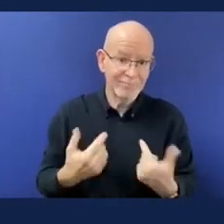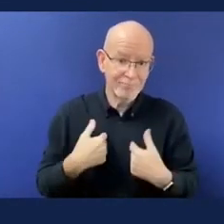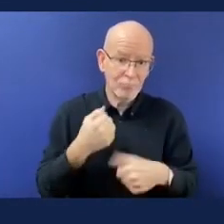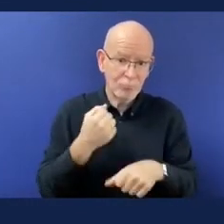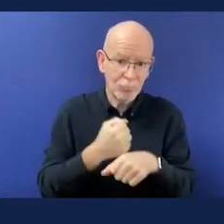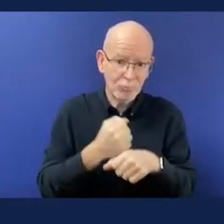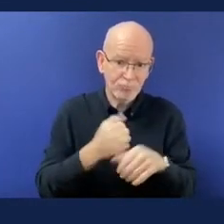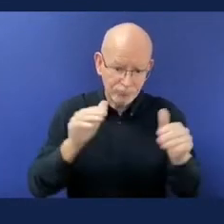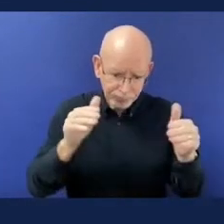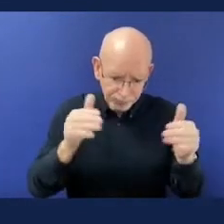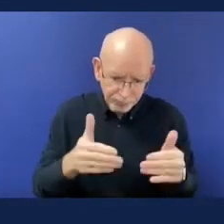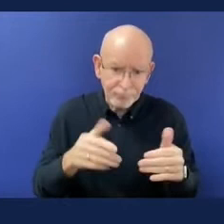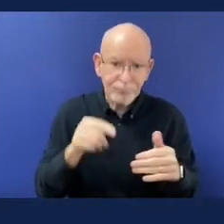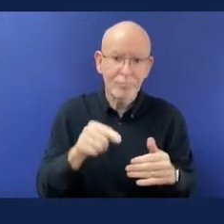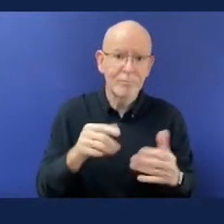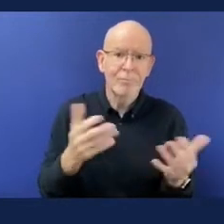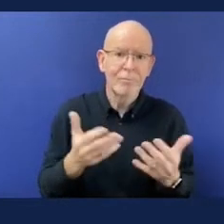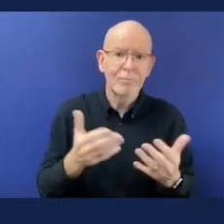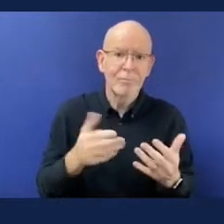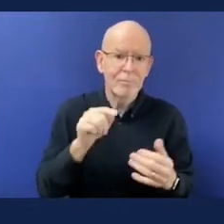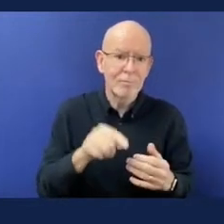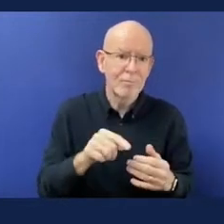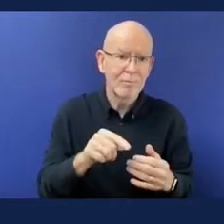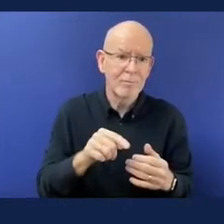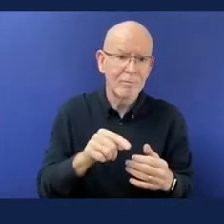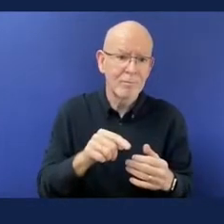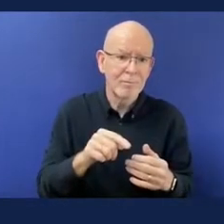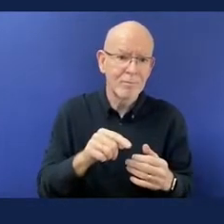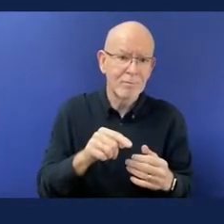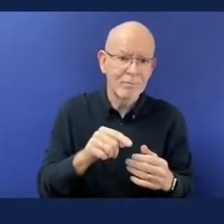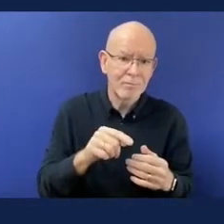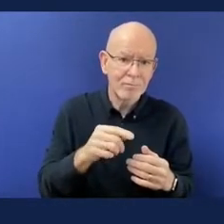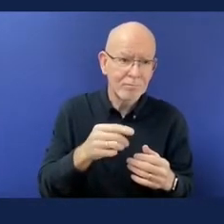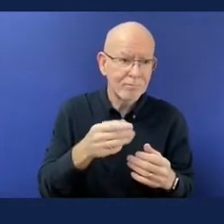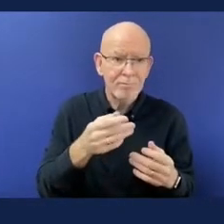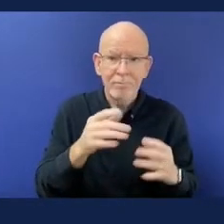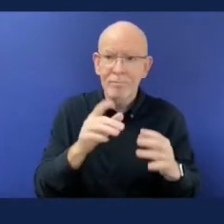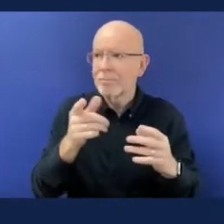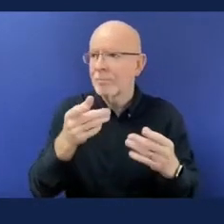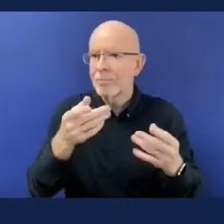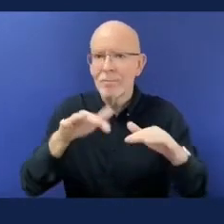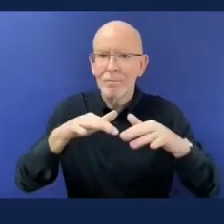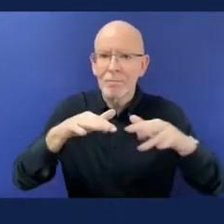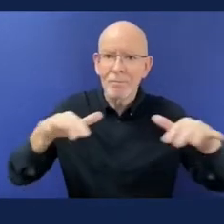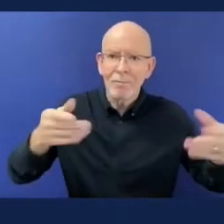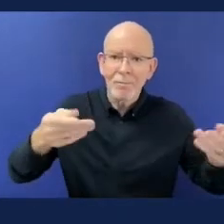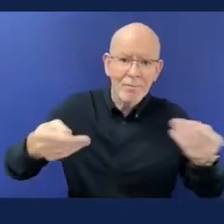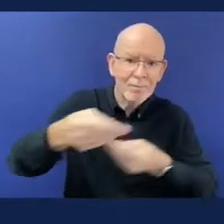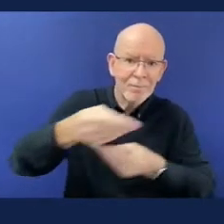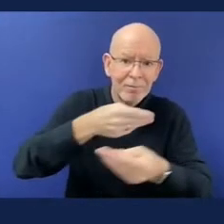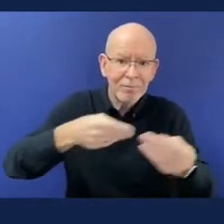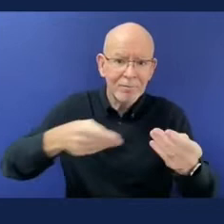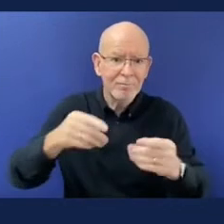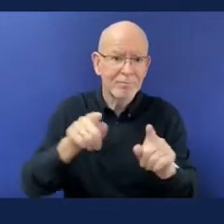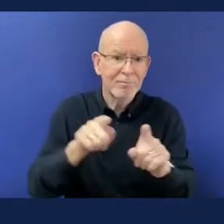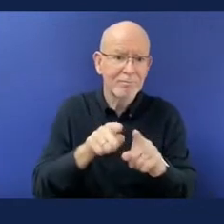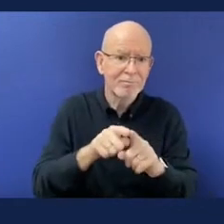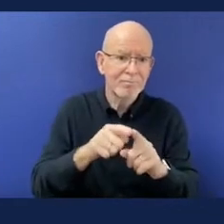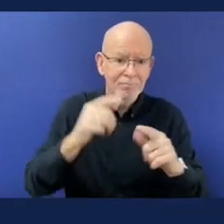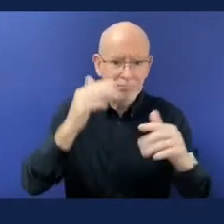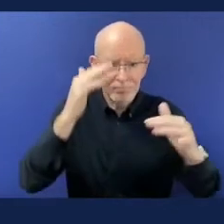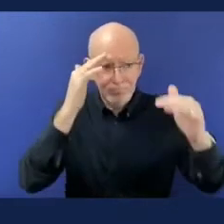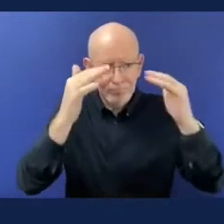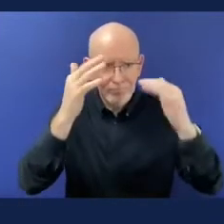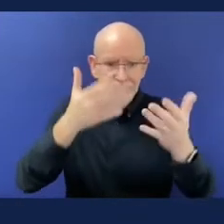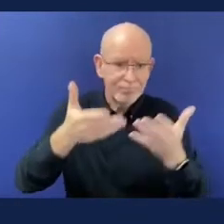Farhad, Business Development Manager from ParaFootball and Donald Murphy, Operations Project Manager